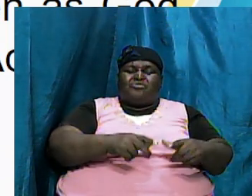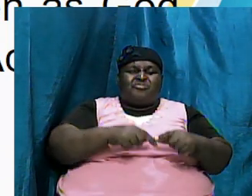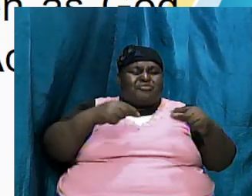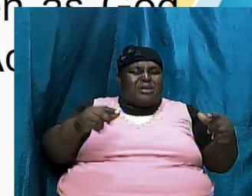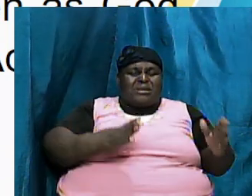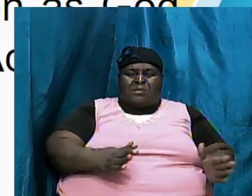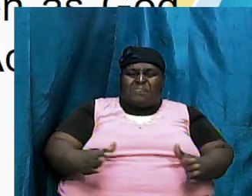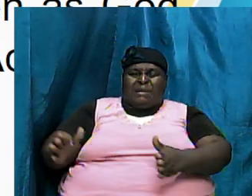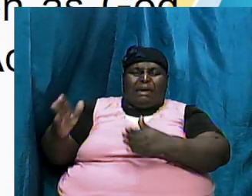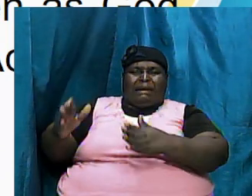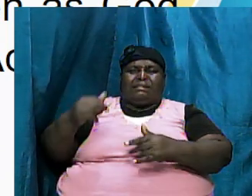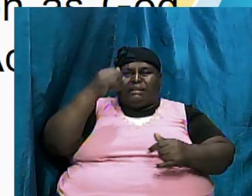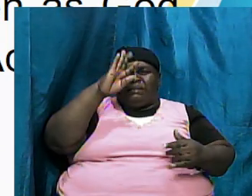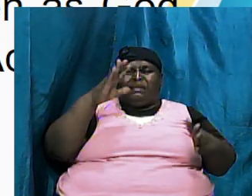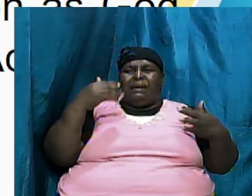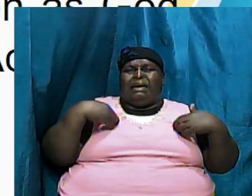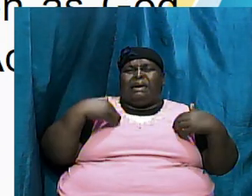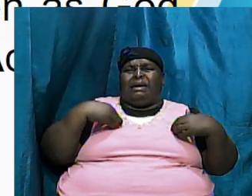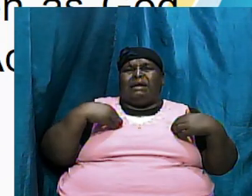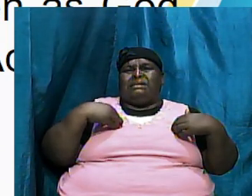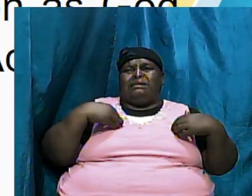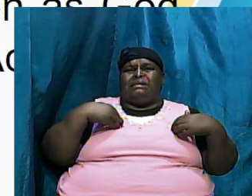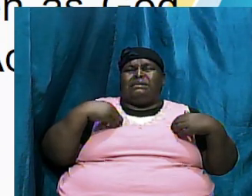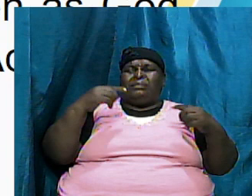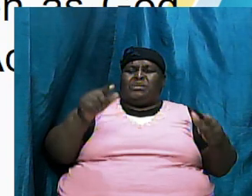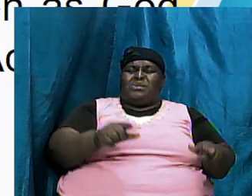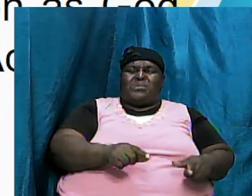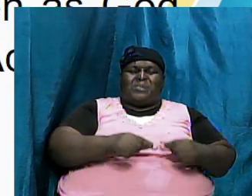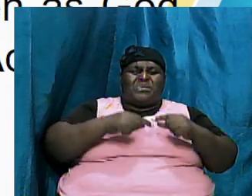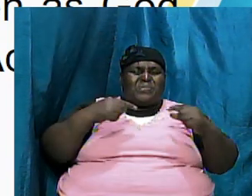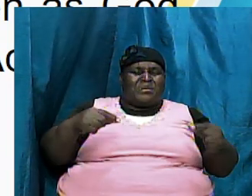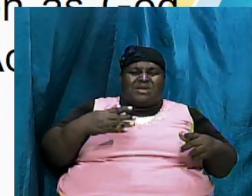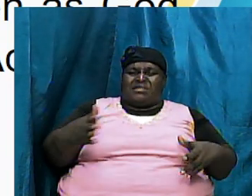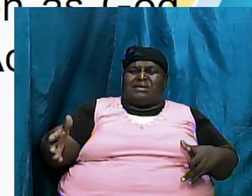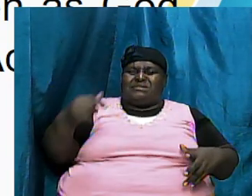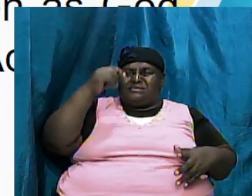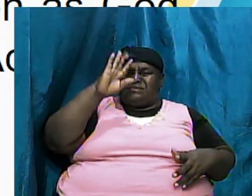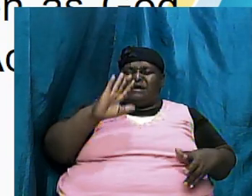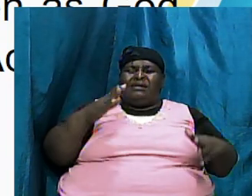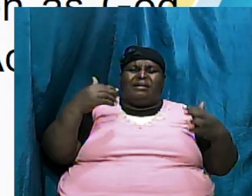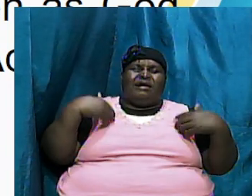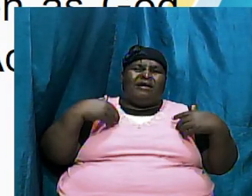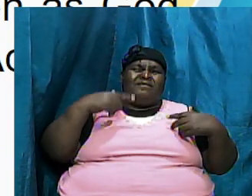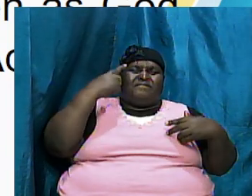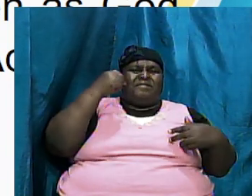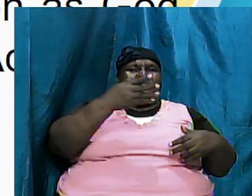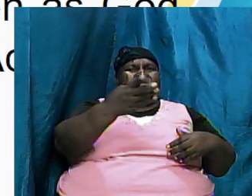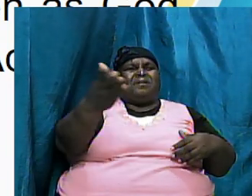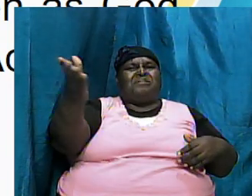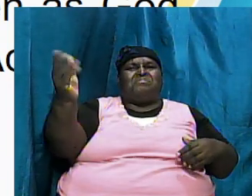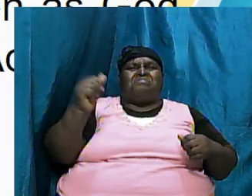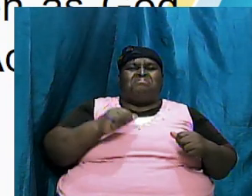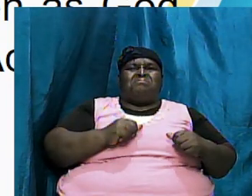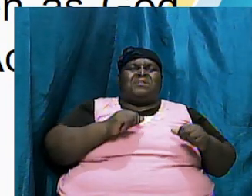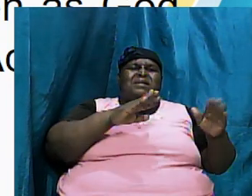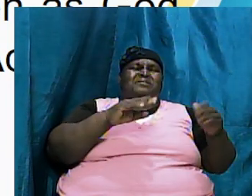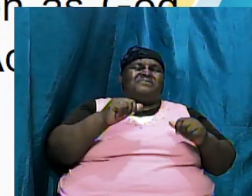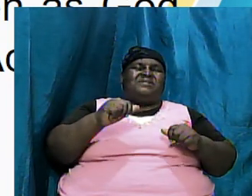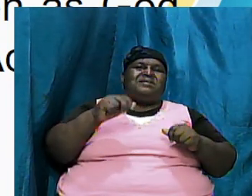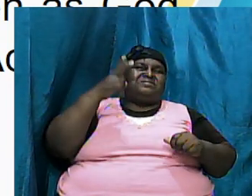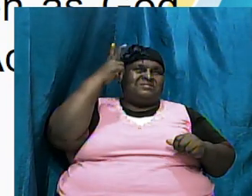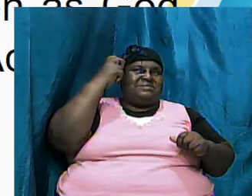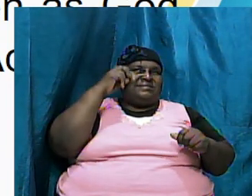great thing that was there for them and they got pushed out and possibly Satan laughed